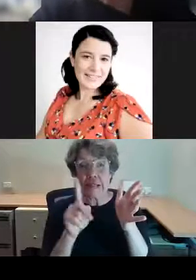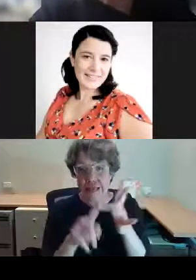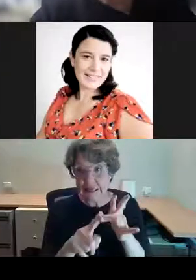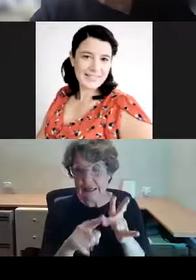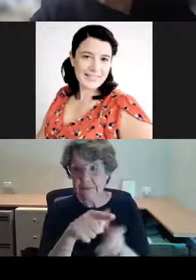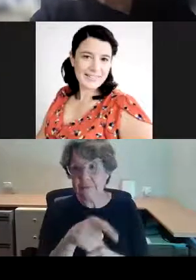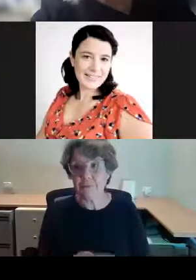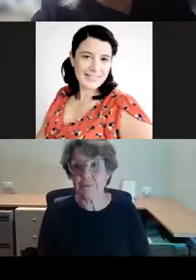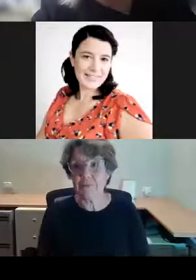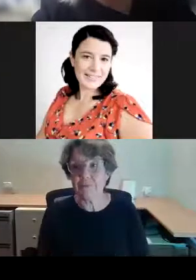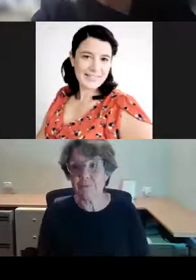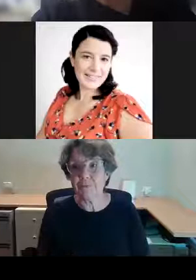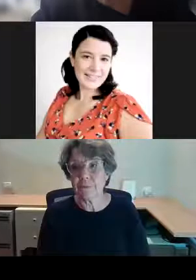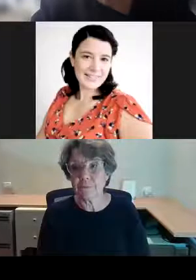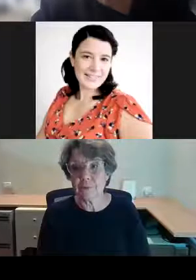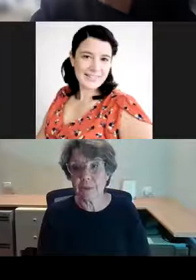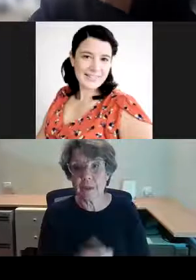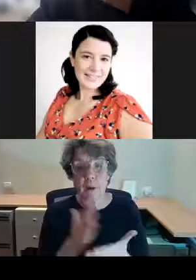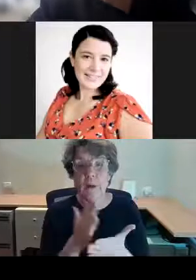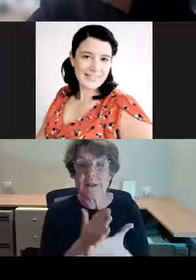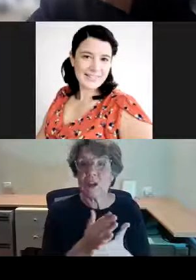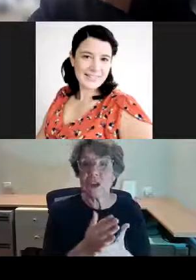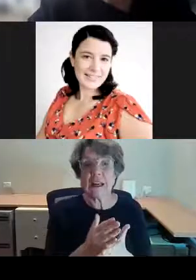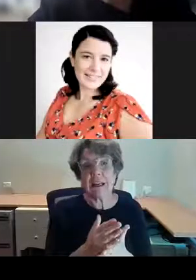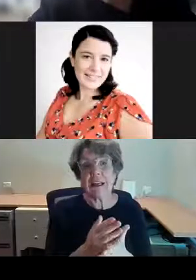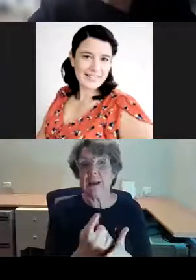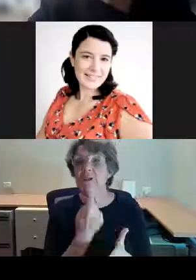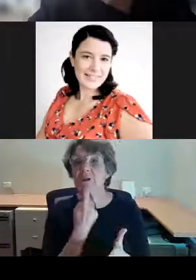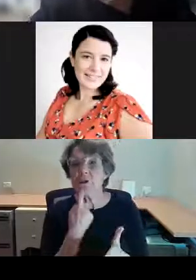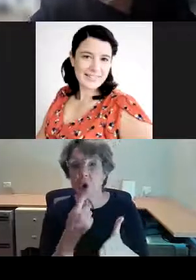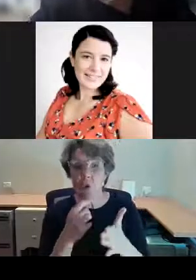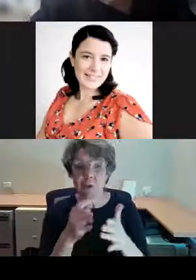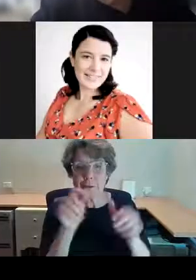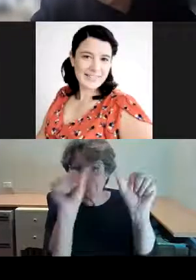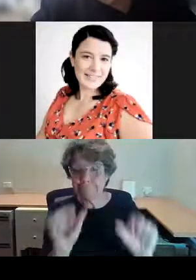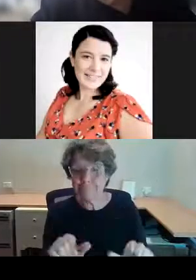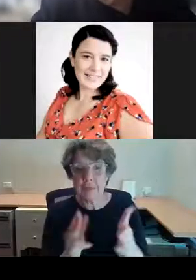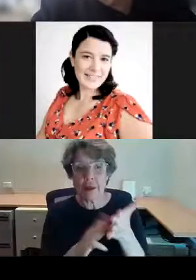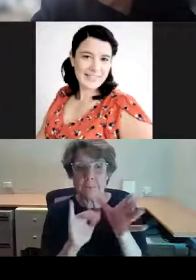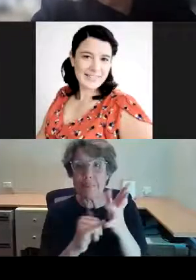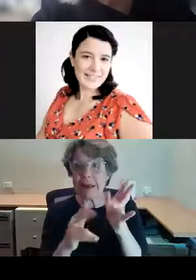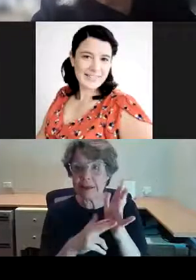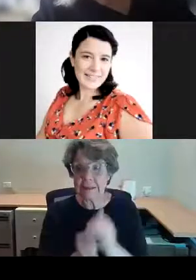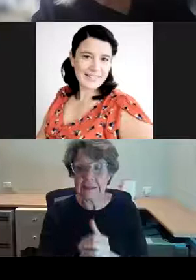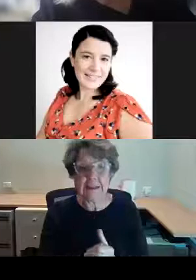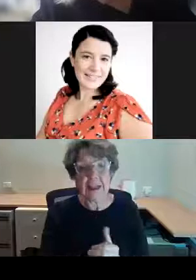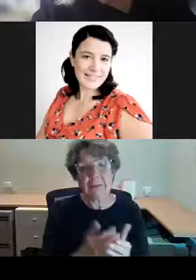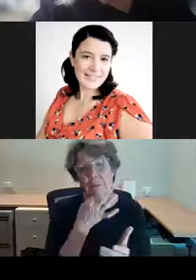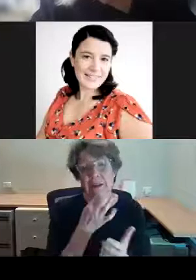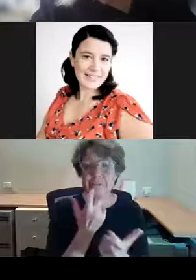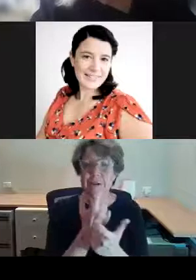stone carver and mason. And they have a slightly cartoonish